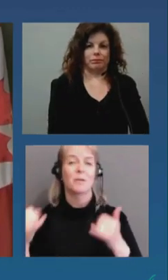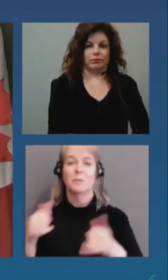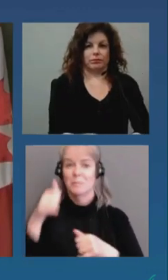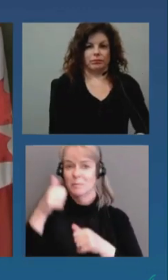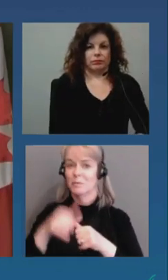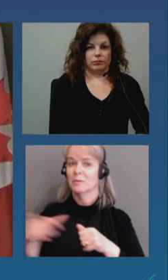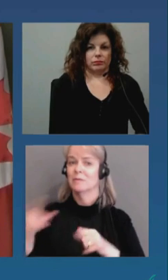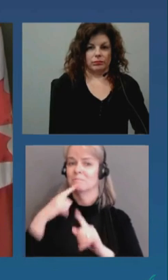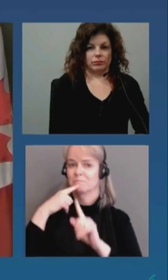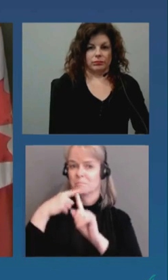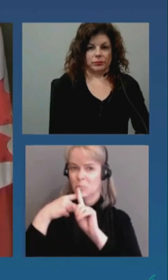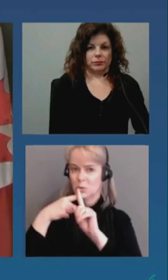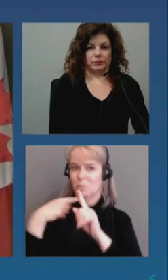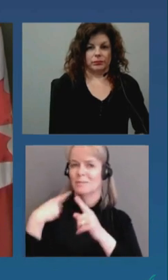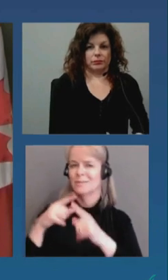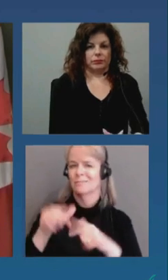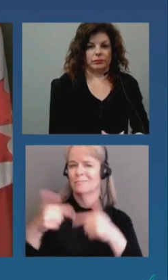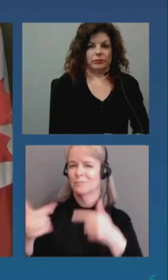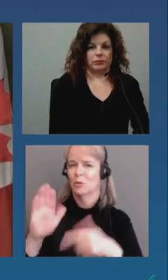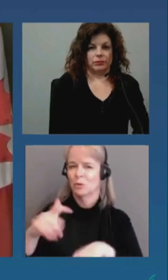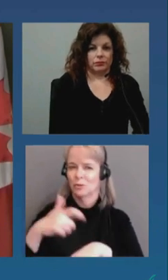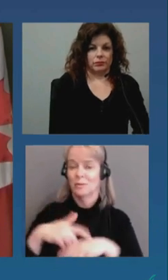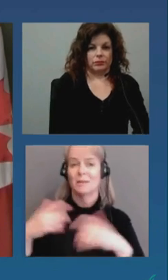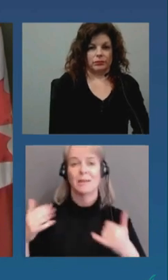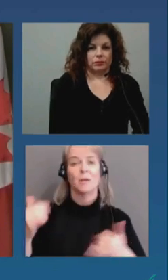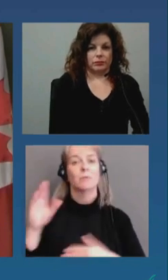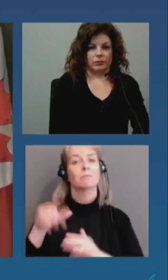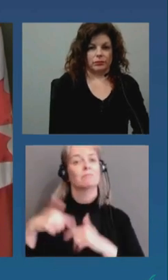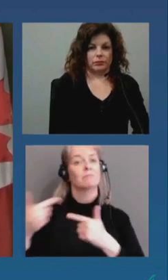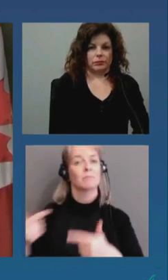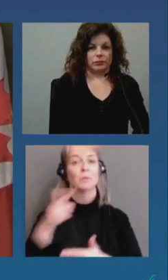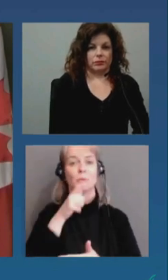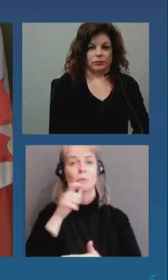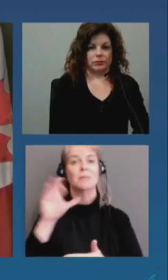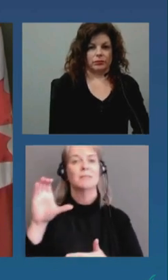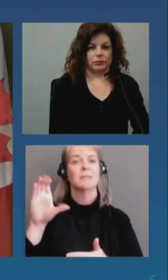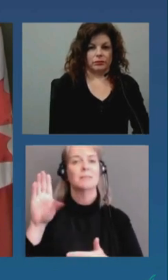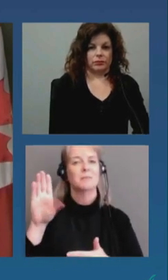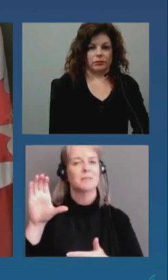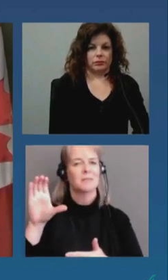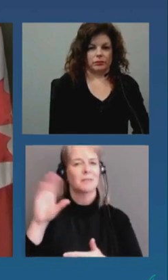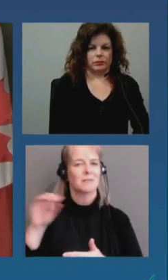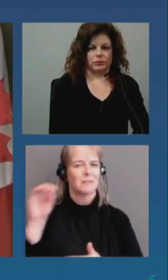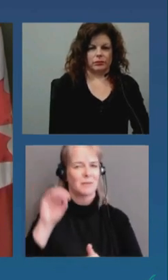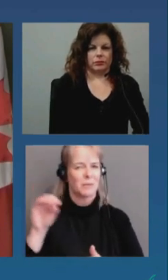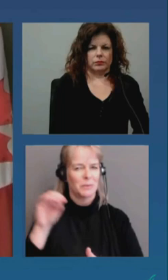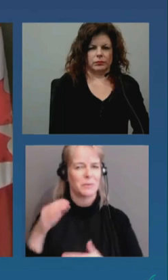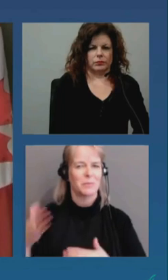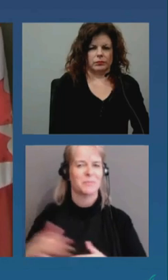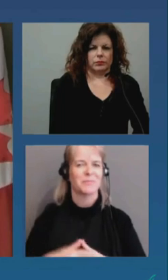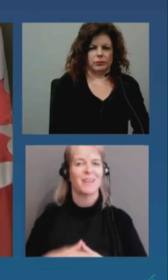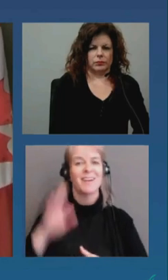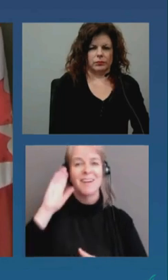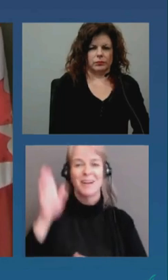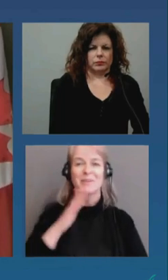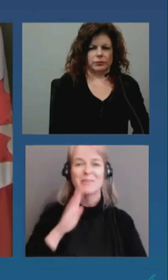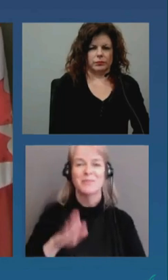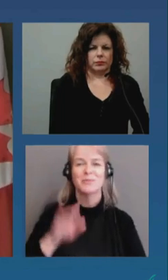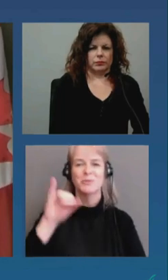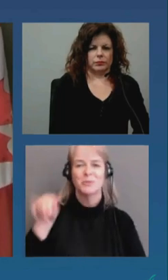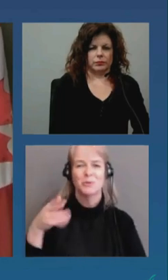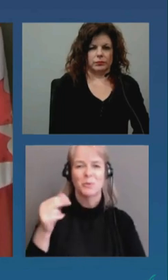kianello who is representing cbc ontario hello good afternoon it's nice to see all of you today um